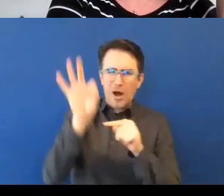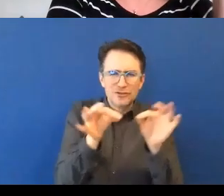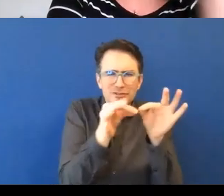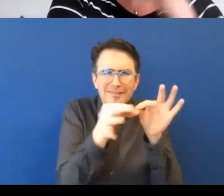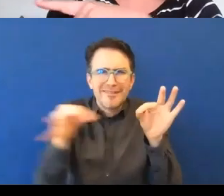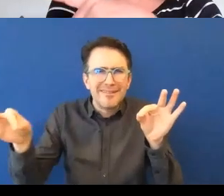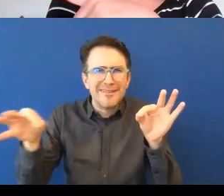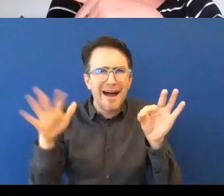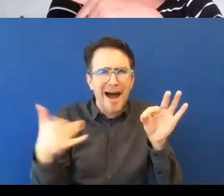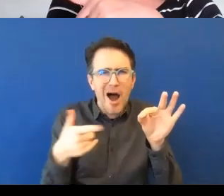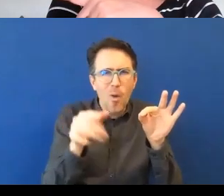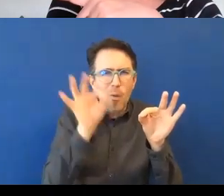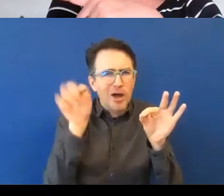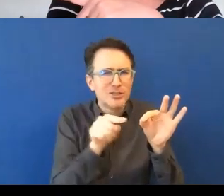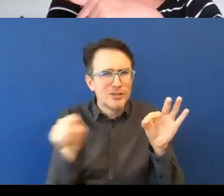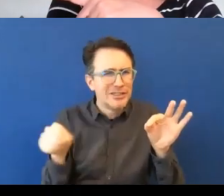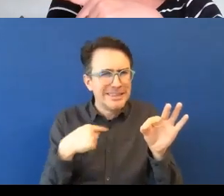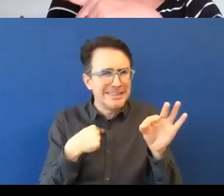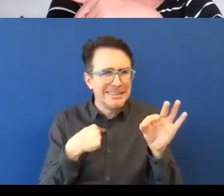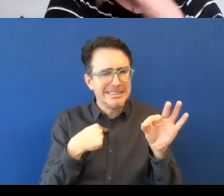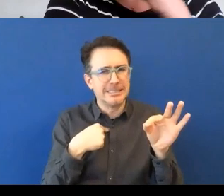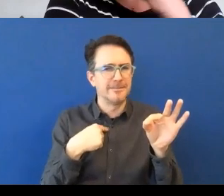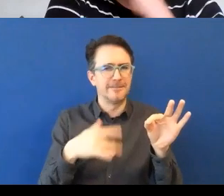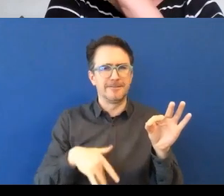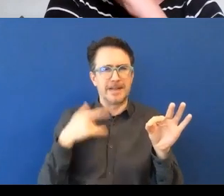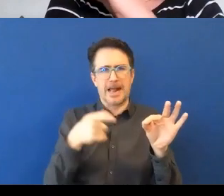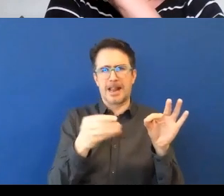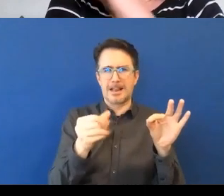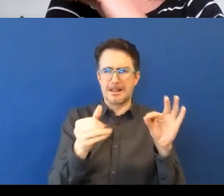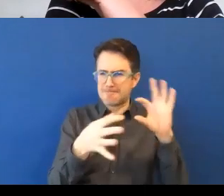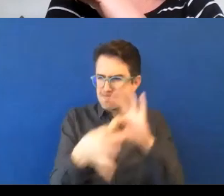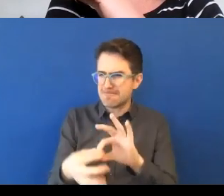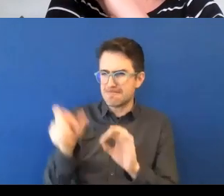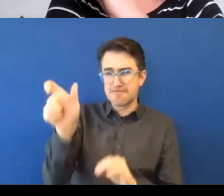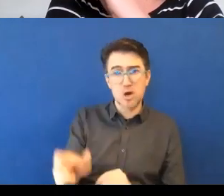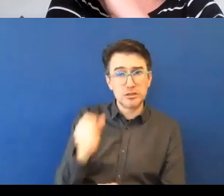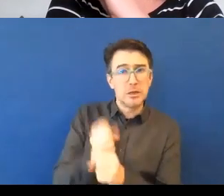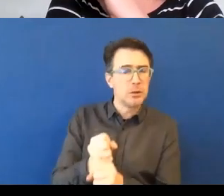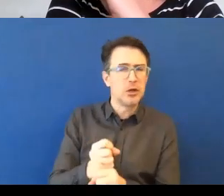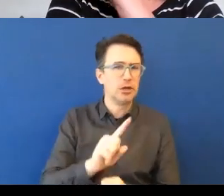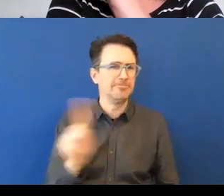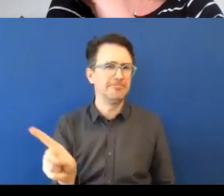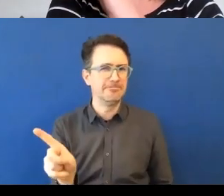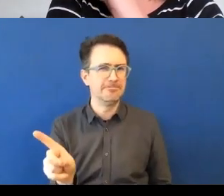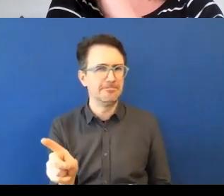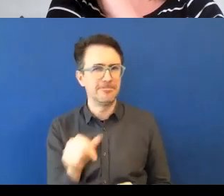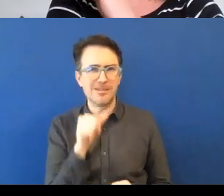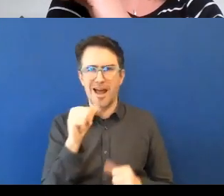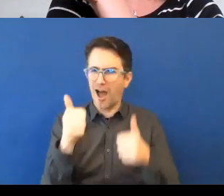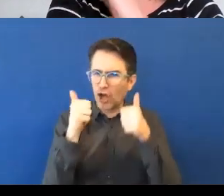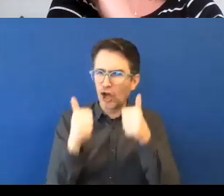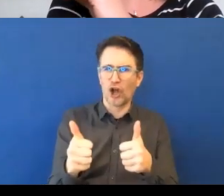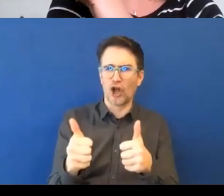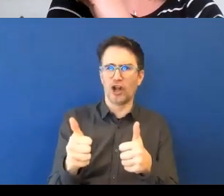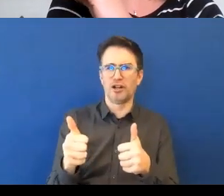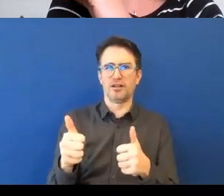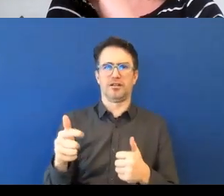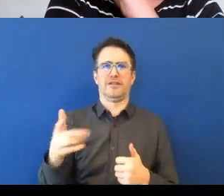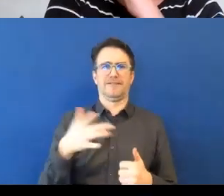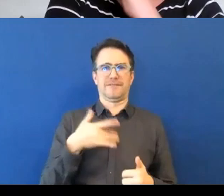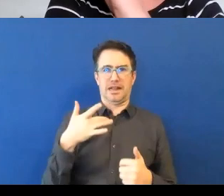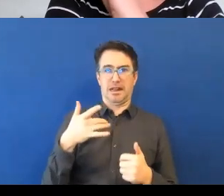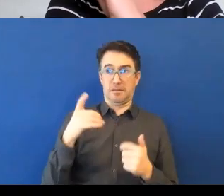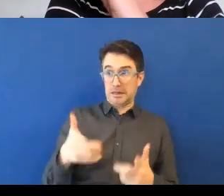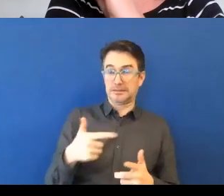organization who happens to know which department they work in, something quite personal, something that would be considered medical grade data about themselves.